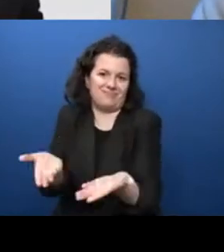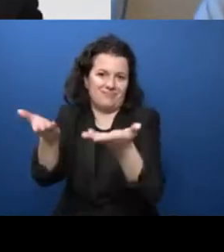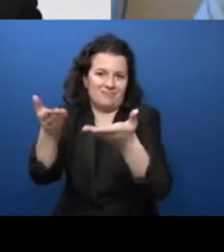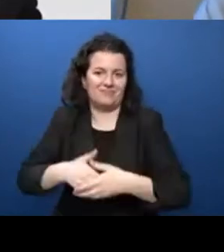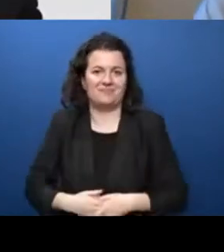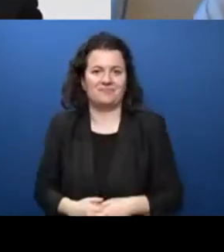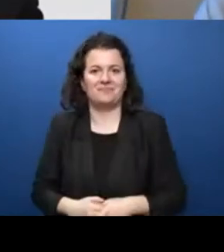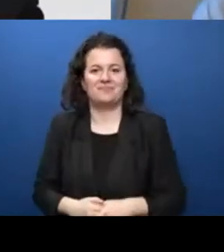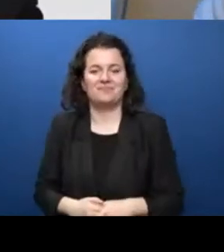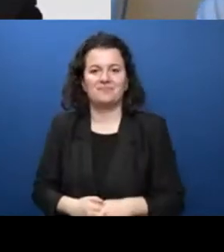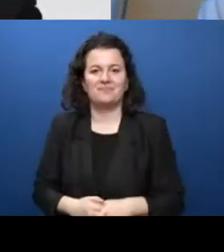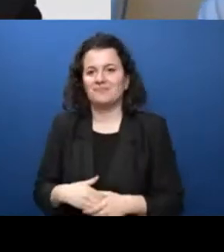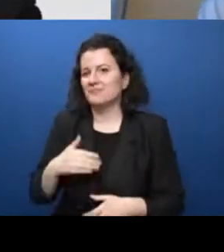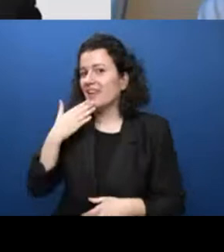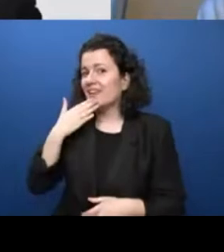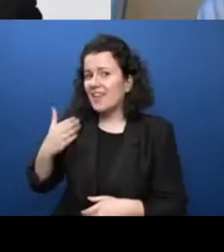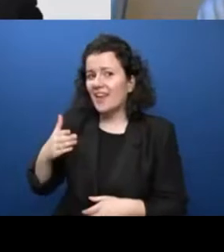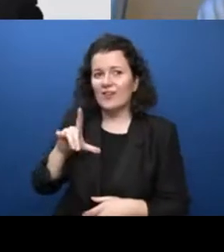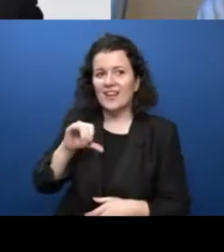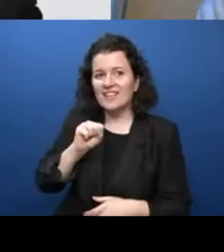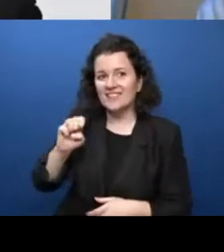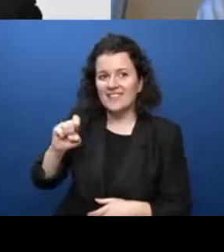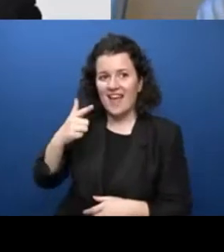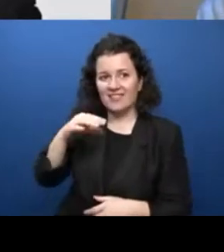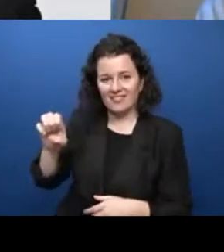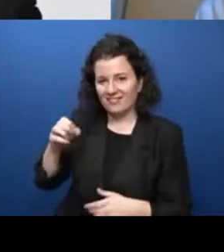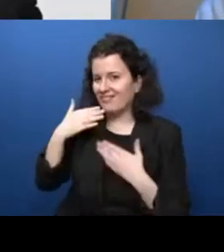Thank you so much, Lizette, and thank you, Anna, for helping there.